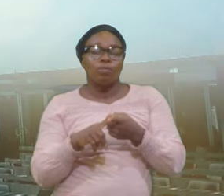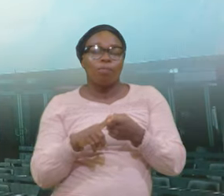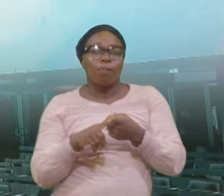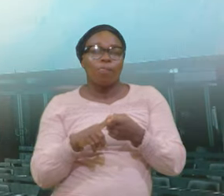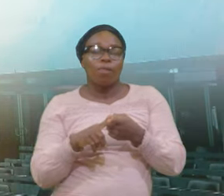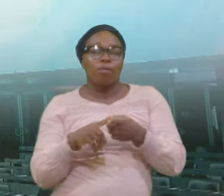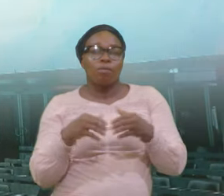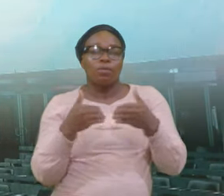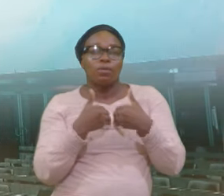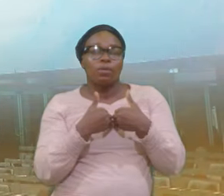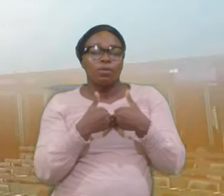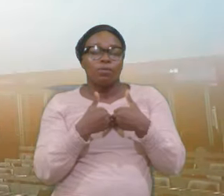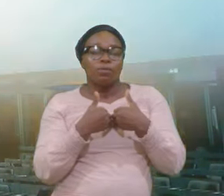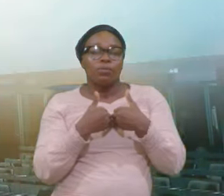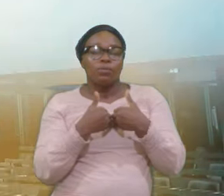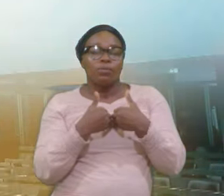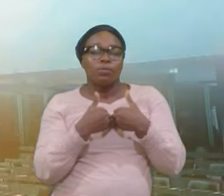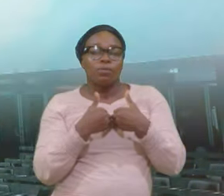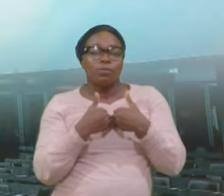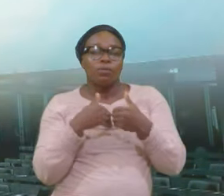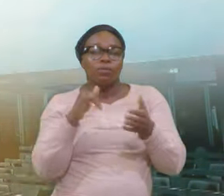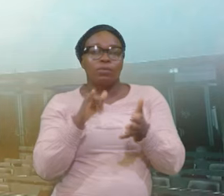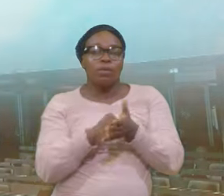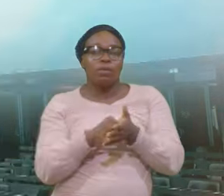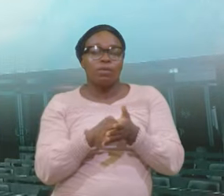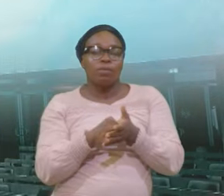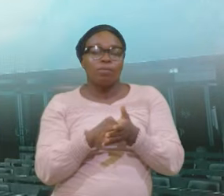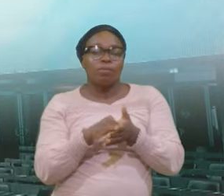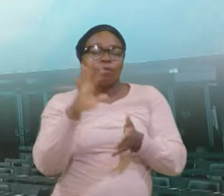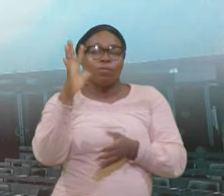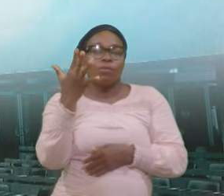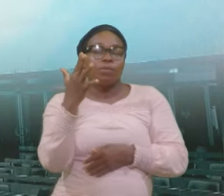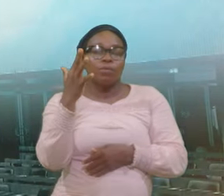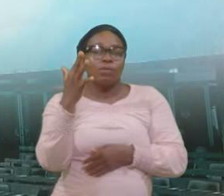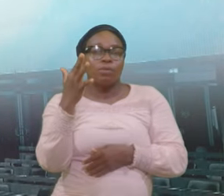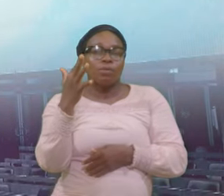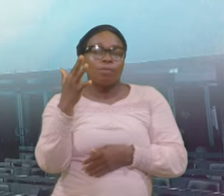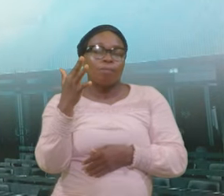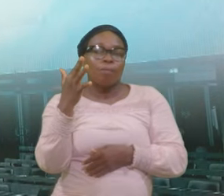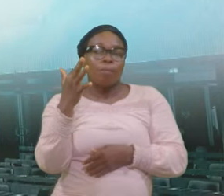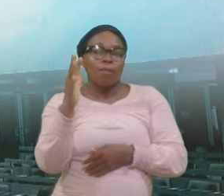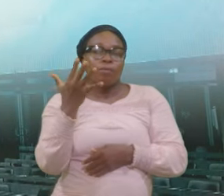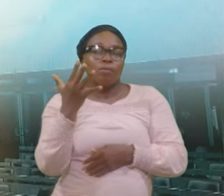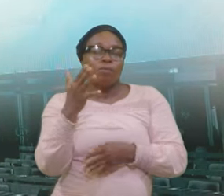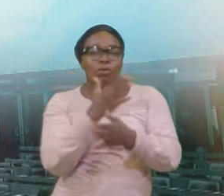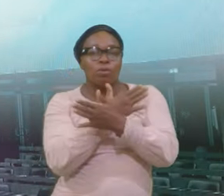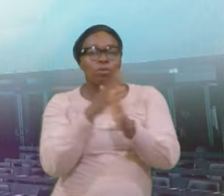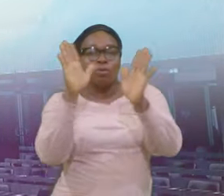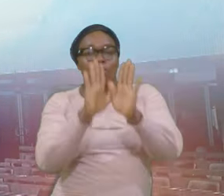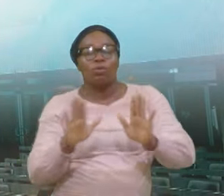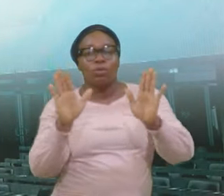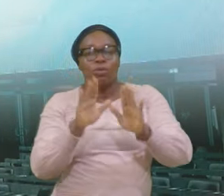On The 5th Sunday Precisely That The Sunday Following Us Now You Will Be There